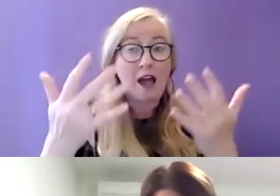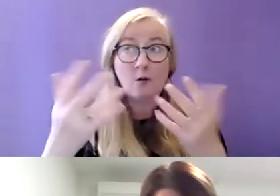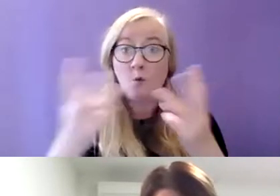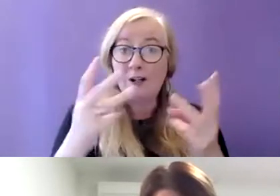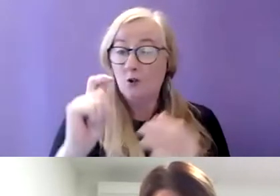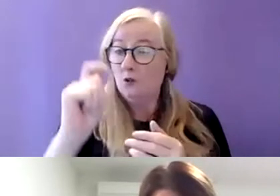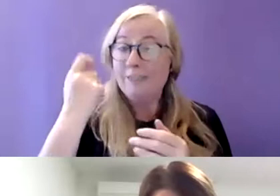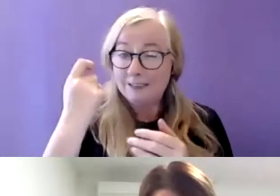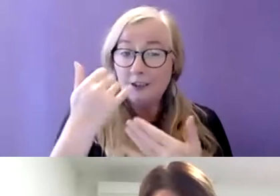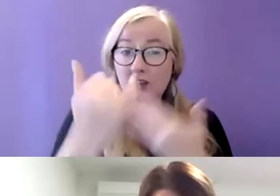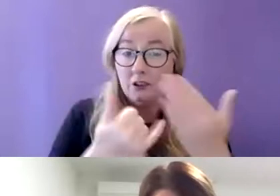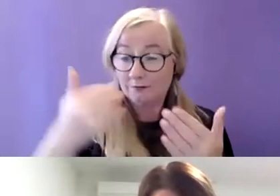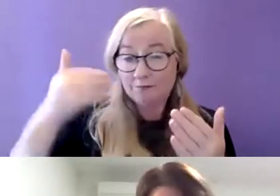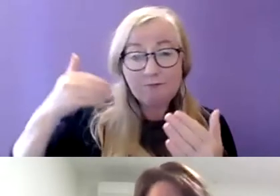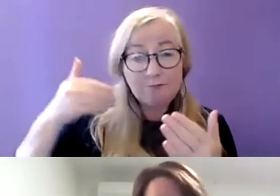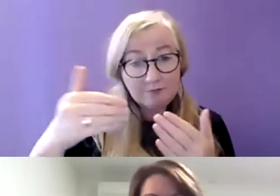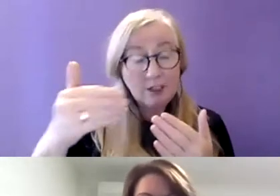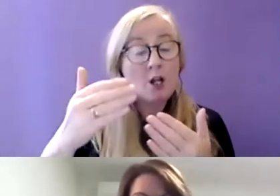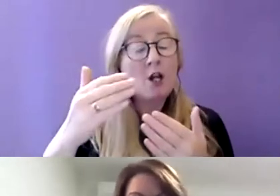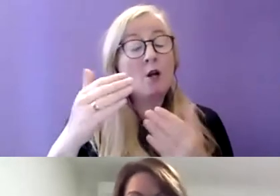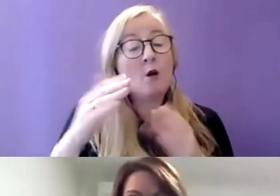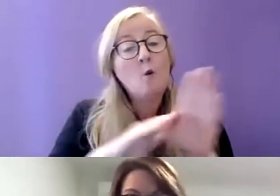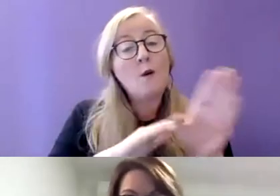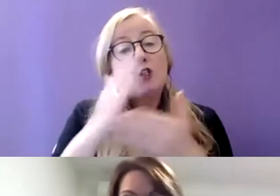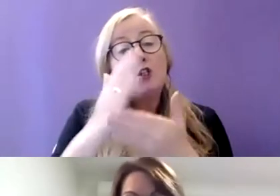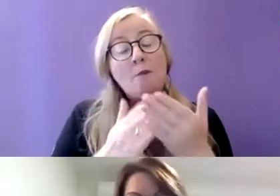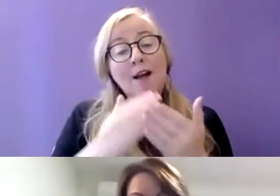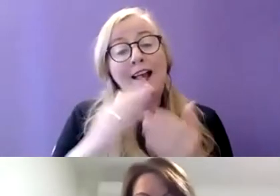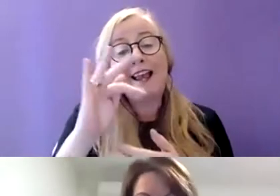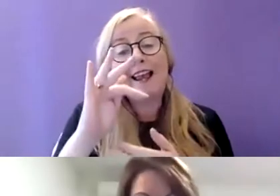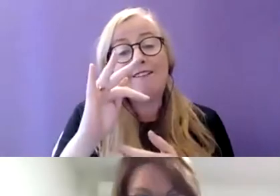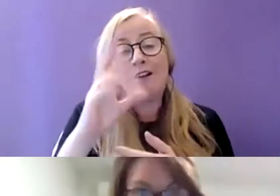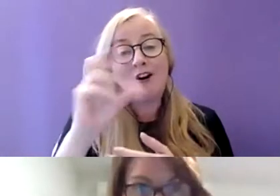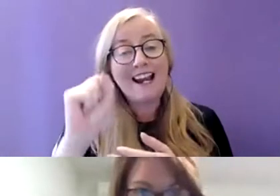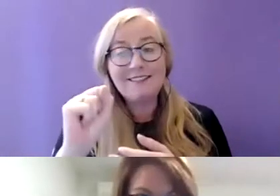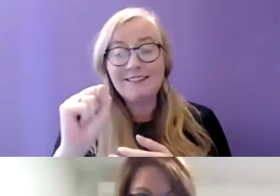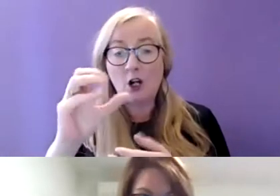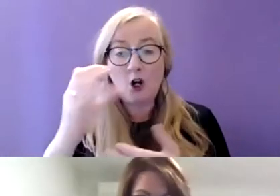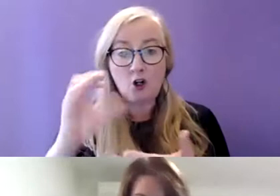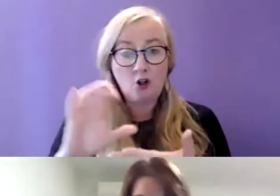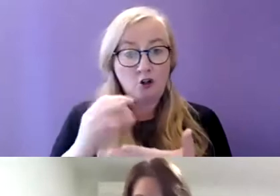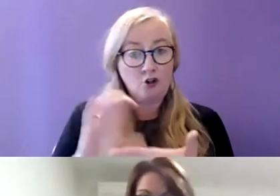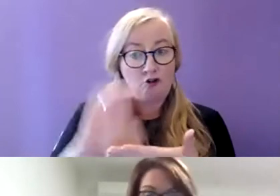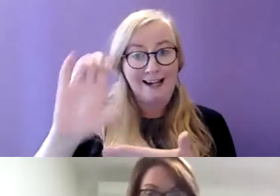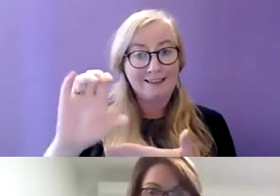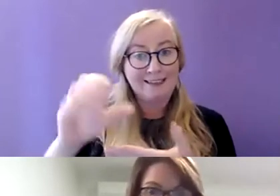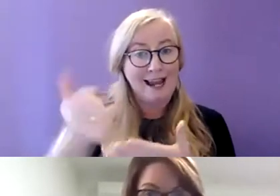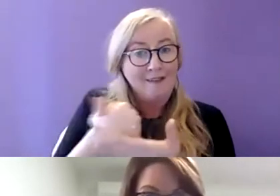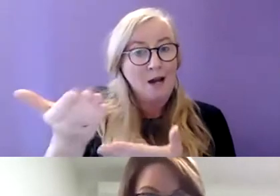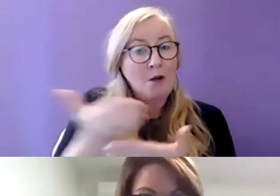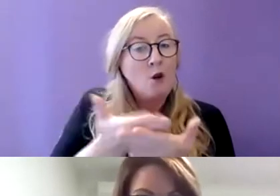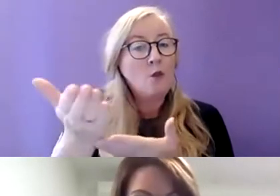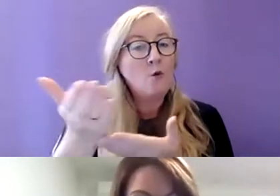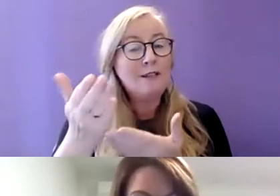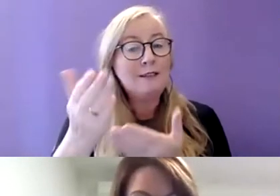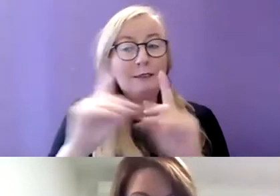years particularly with some of the SRF grants that have been available to us through the Department of